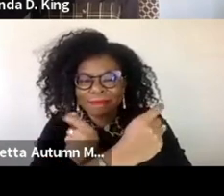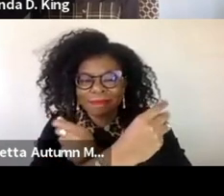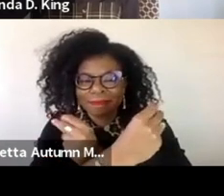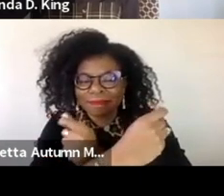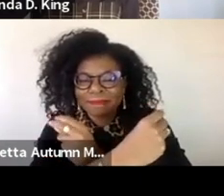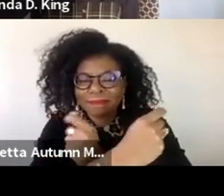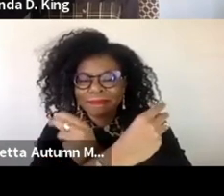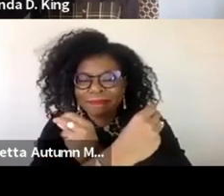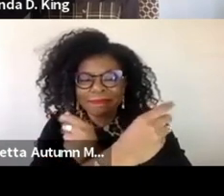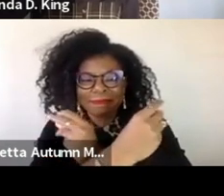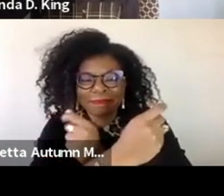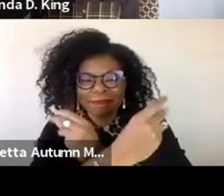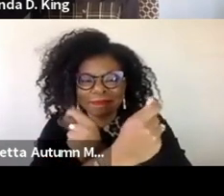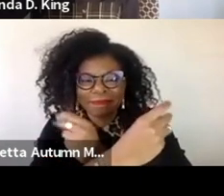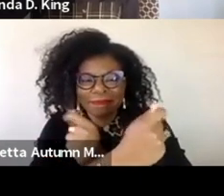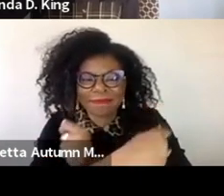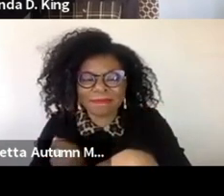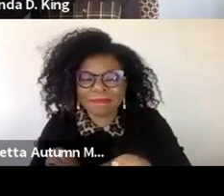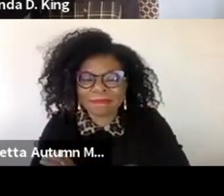putting that there clearly, right? Thank you.